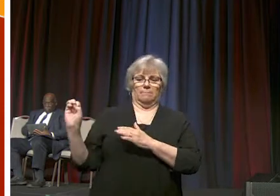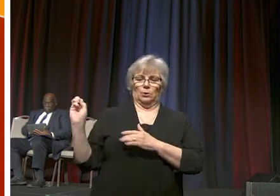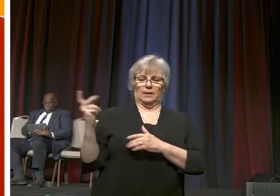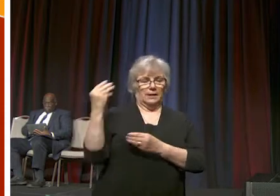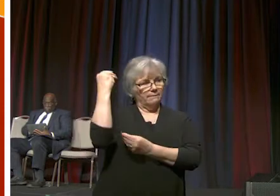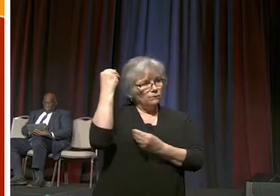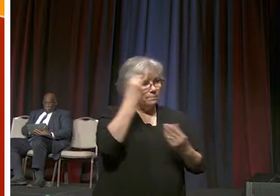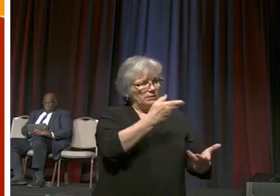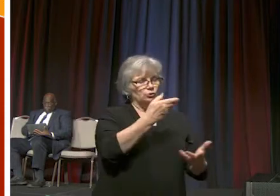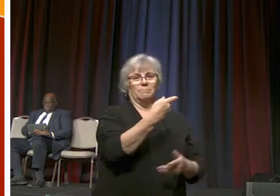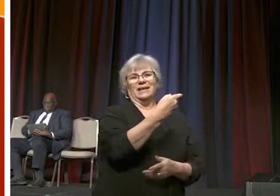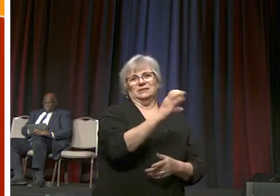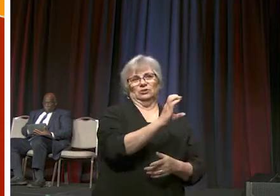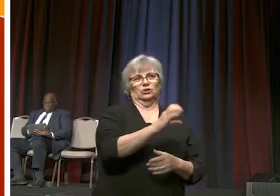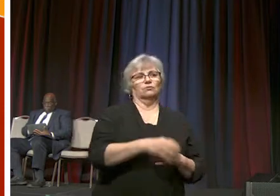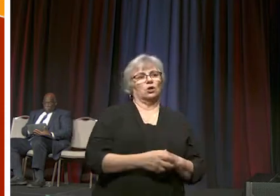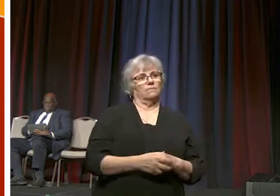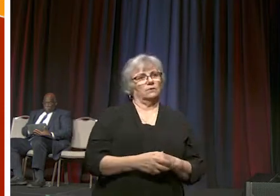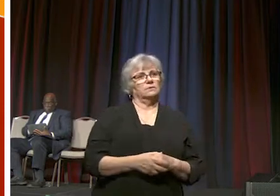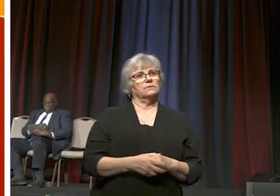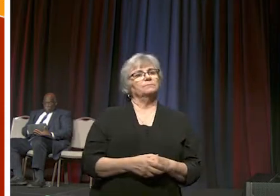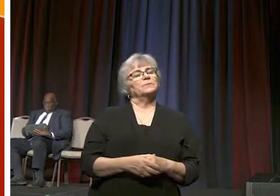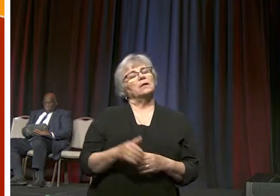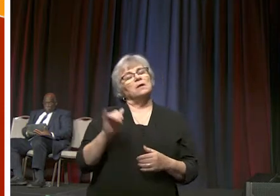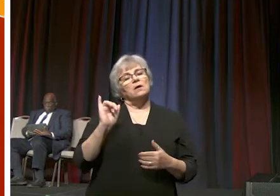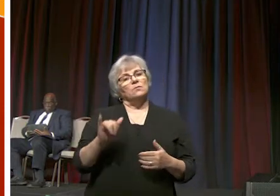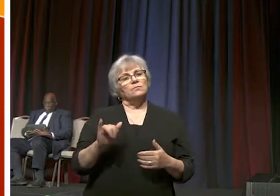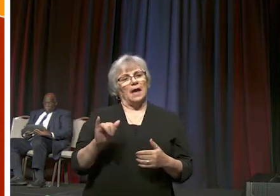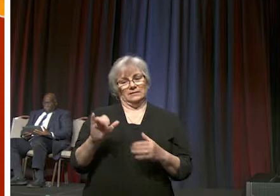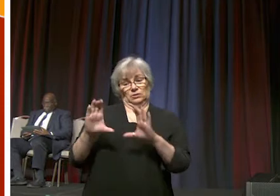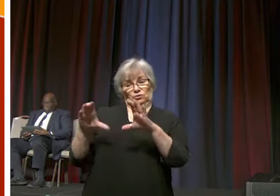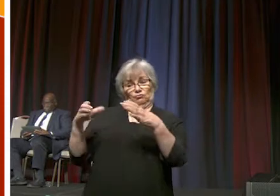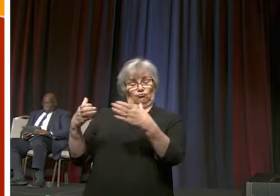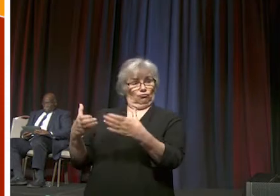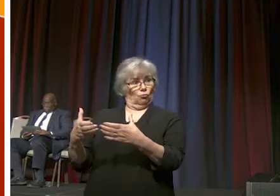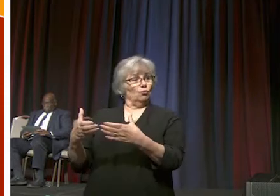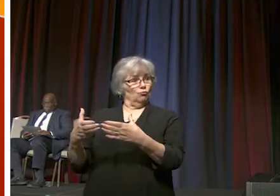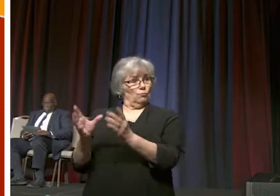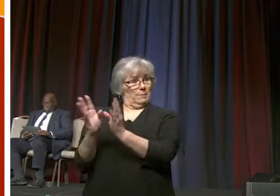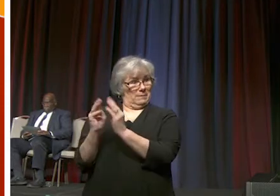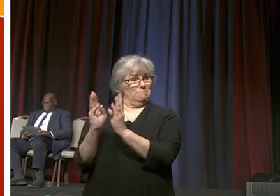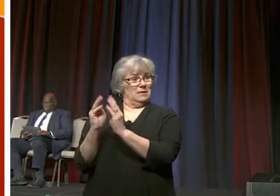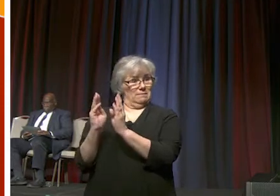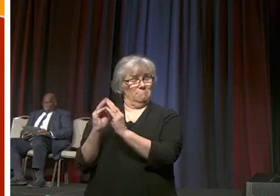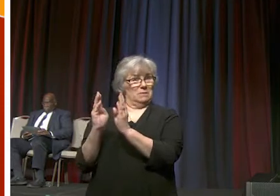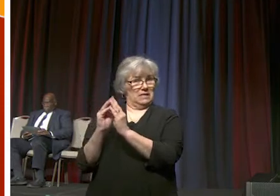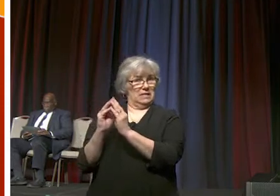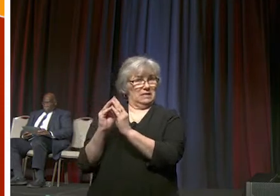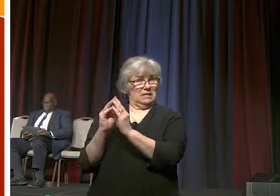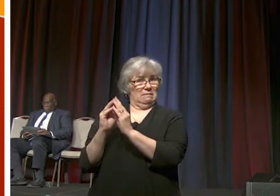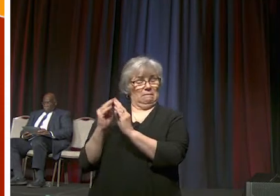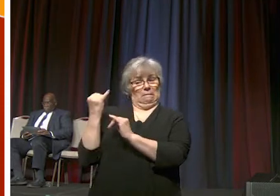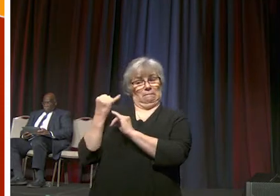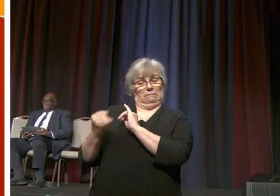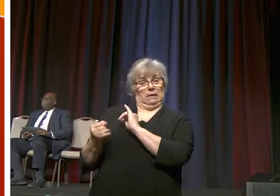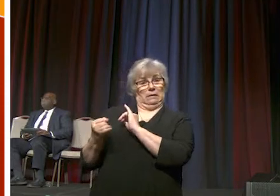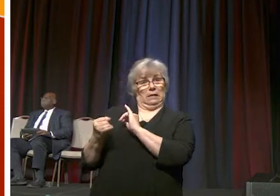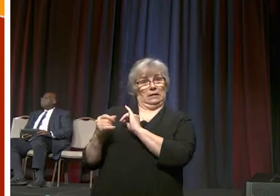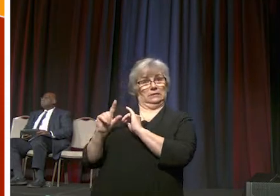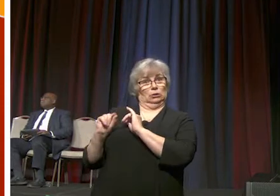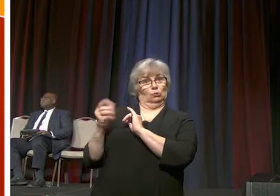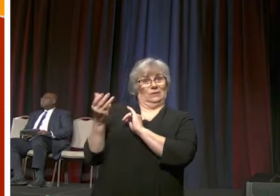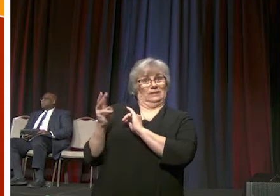to general conference that is the group that has been meeting since we last left in